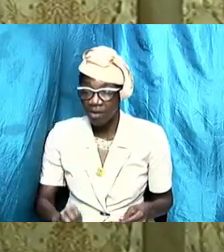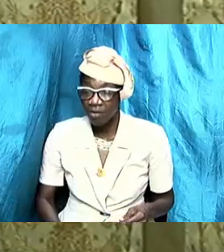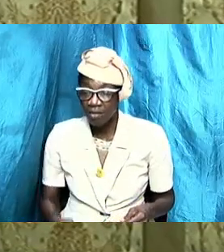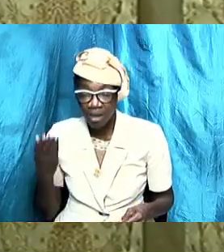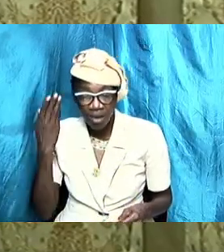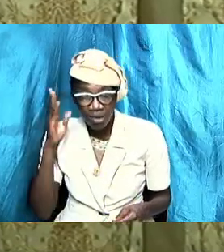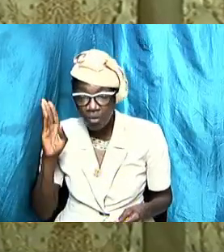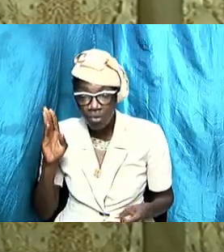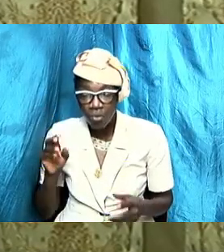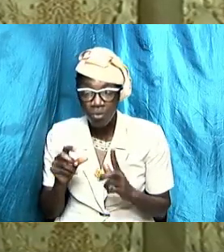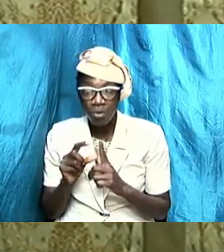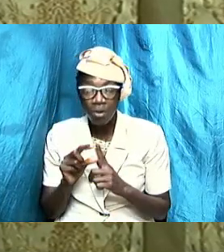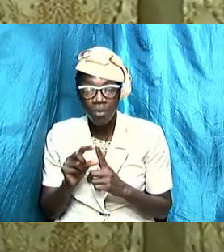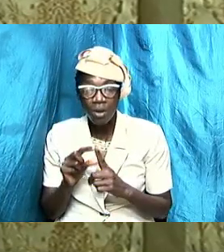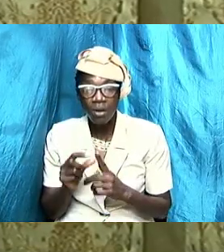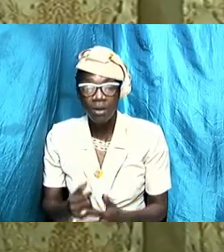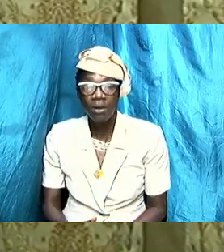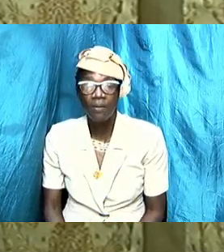don't know the word